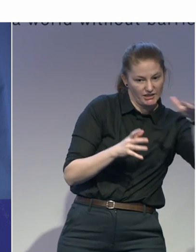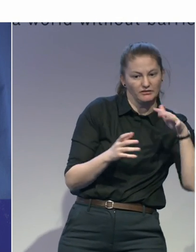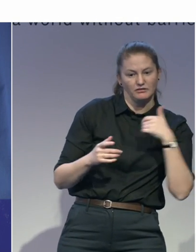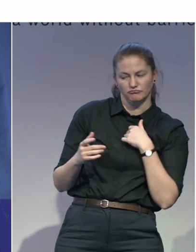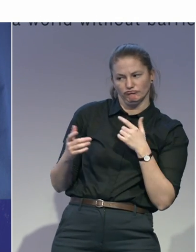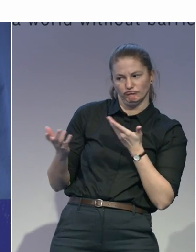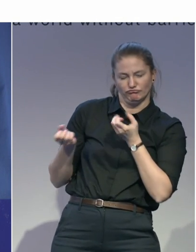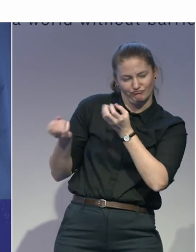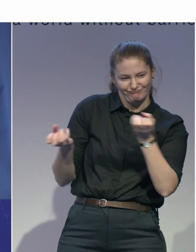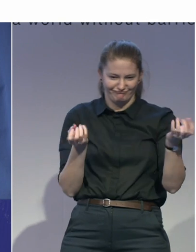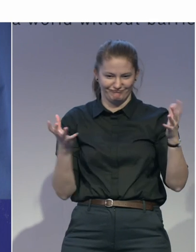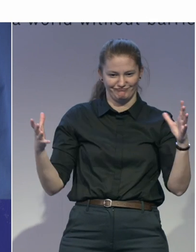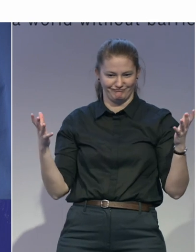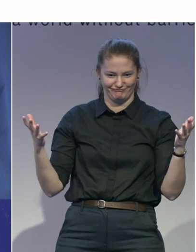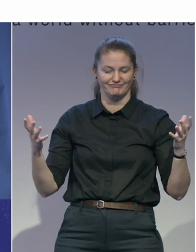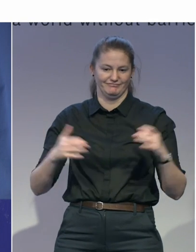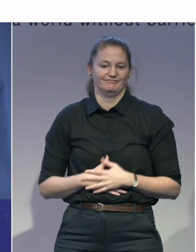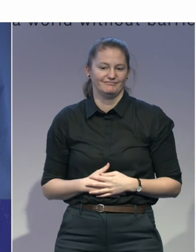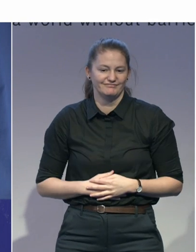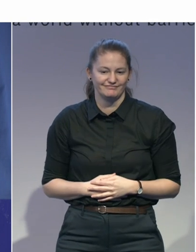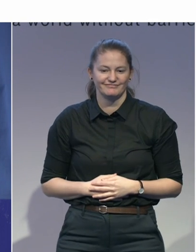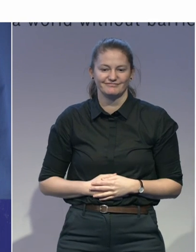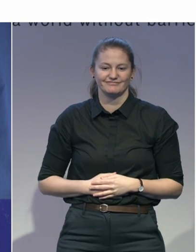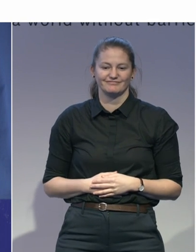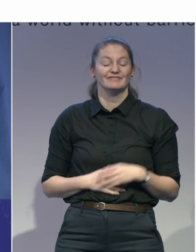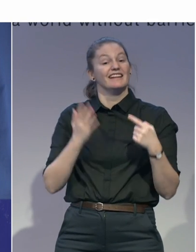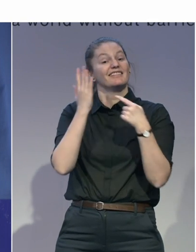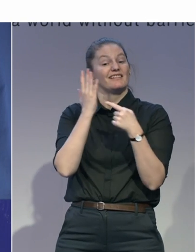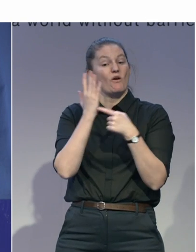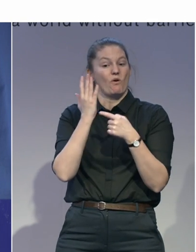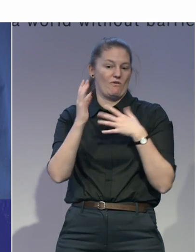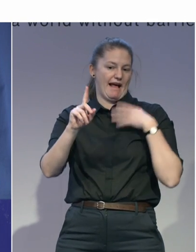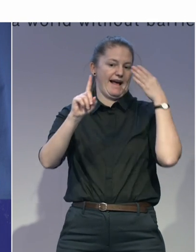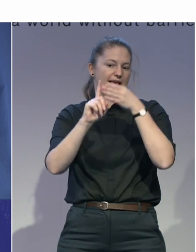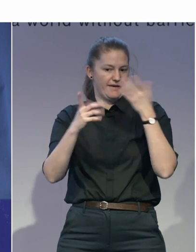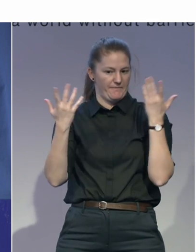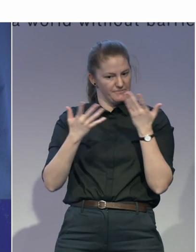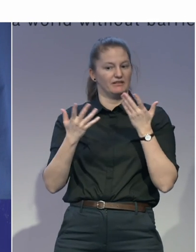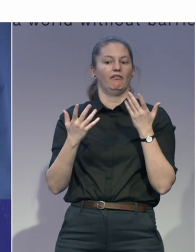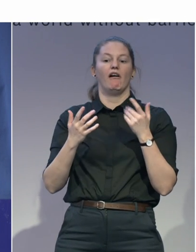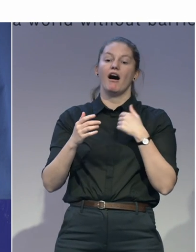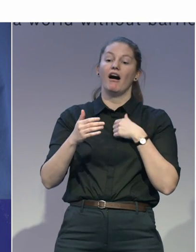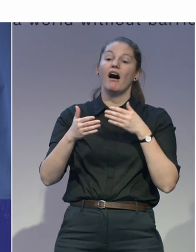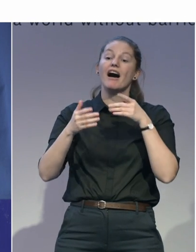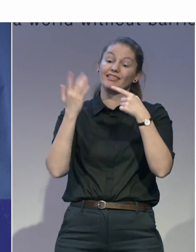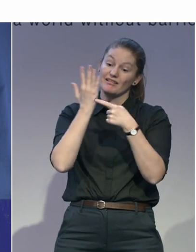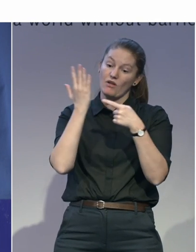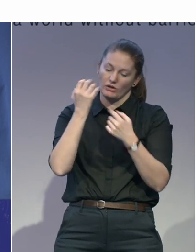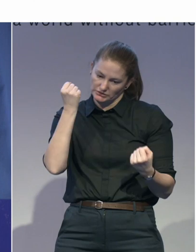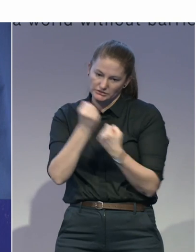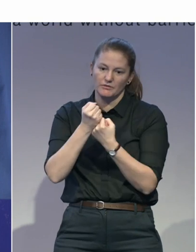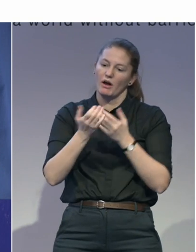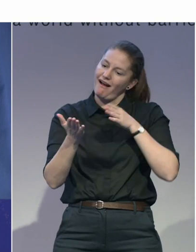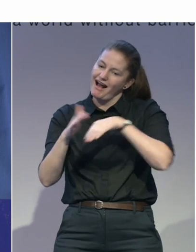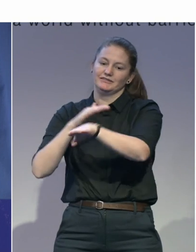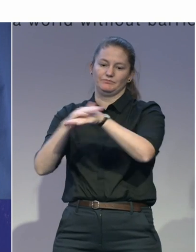transfer successfully or barriers cannot be broken if we just work in the disabled silo, you know, labeling ourselves